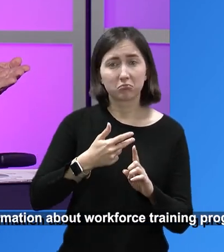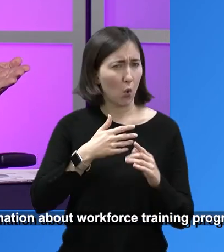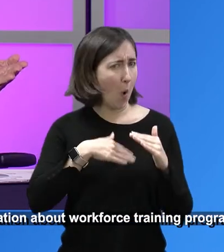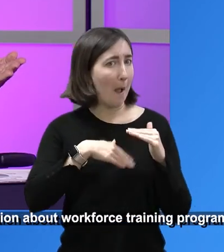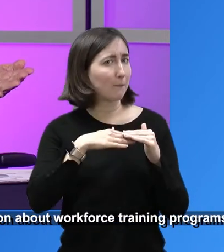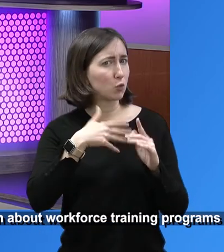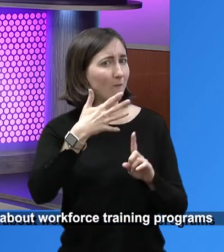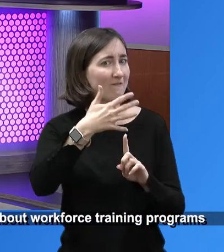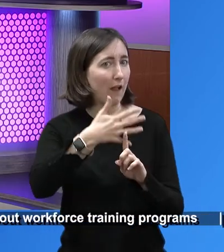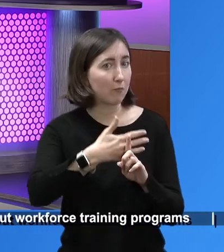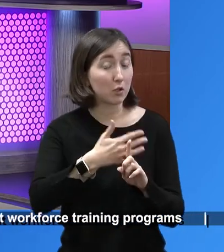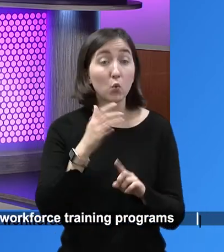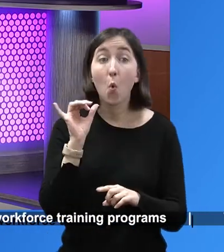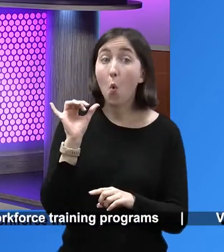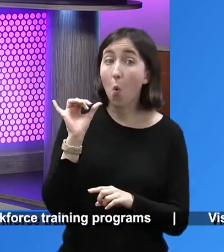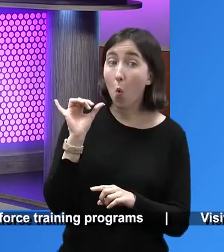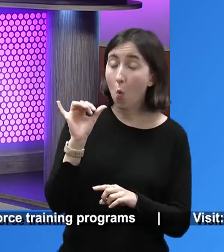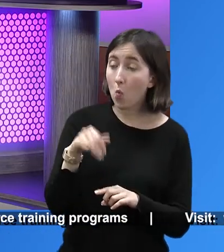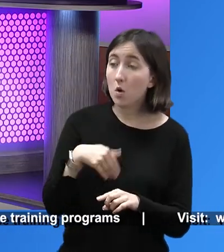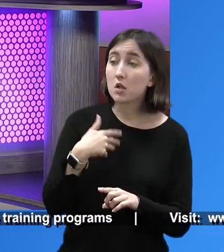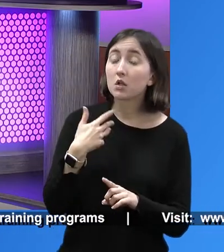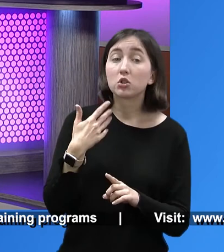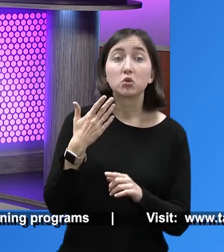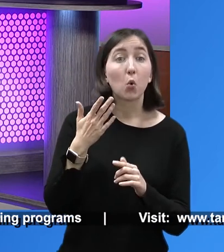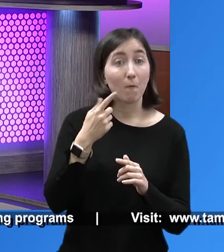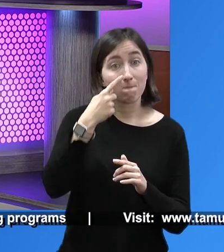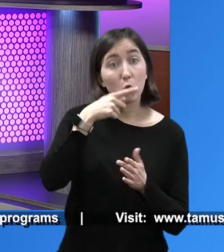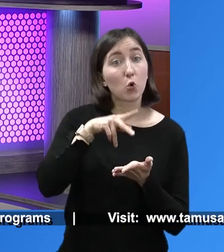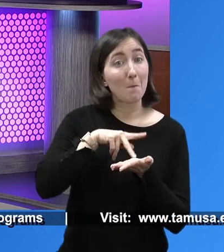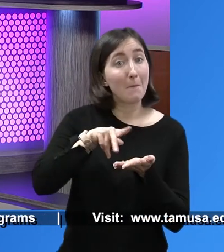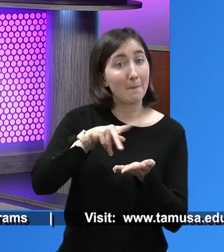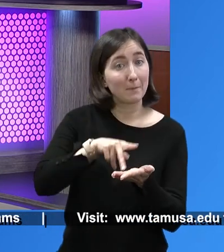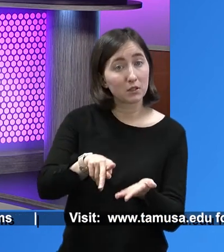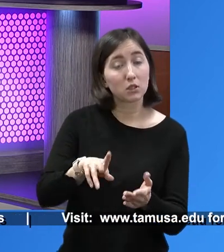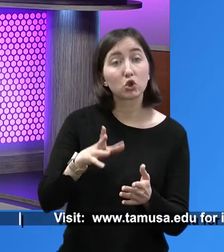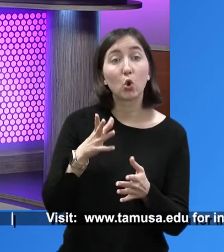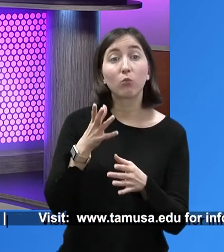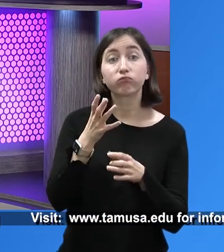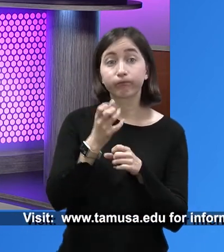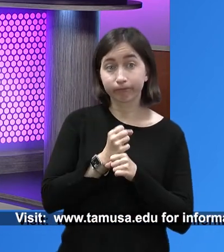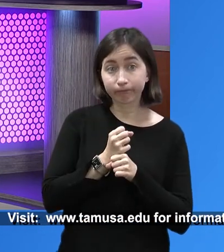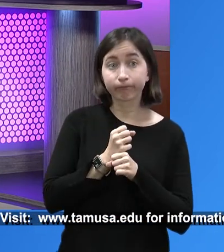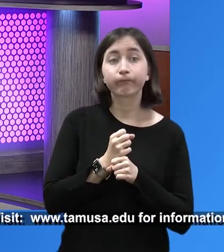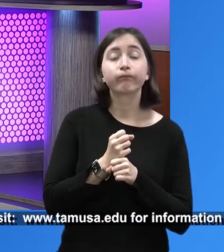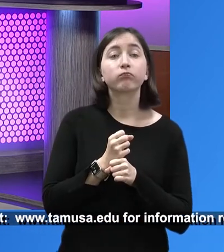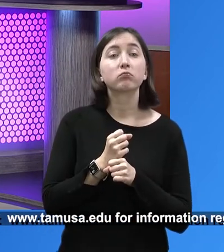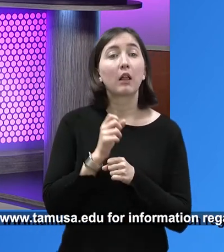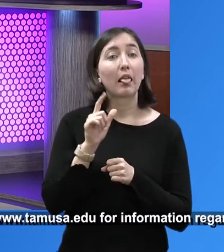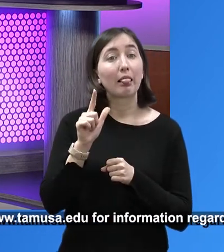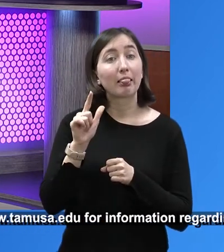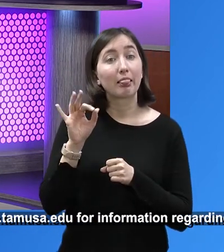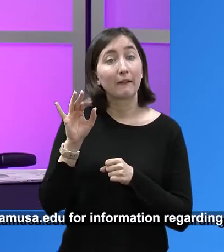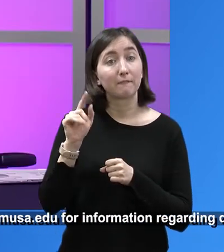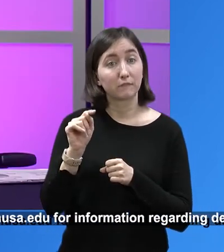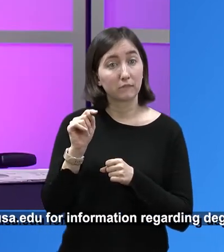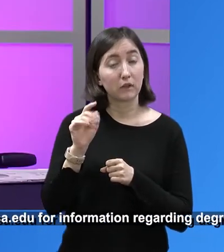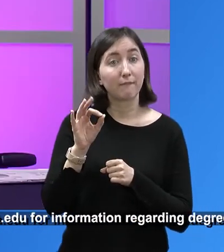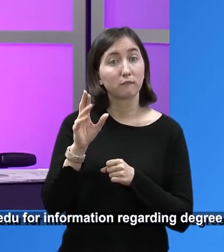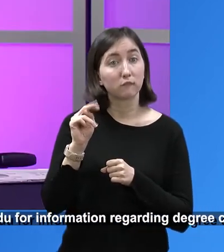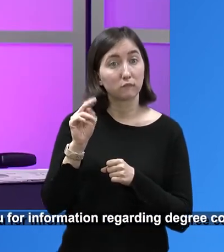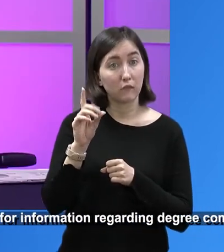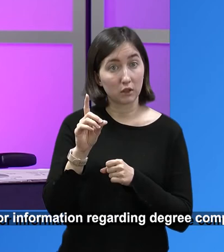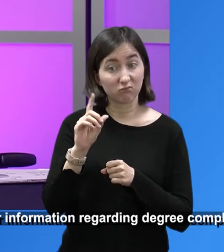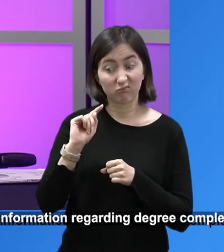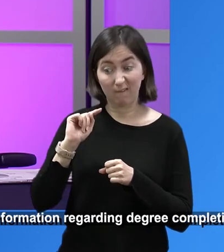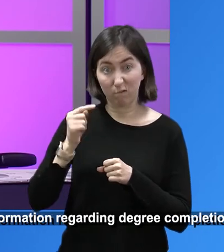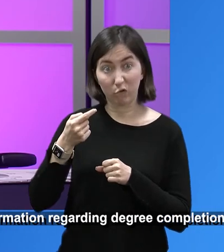five months. Five months. Okay. Four of payments. Yes. So you take out a SBA micro loan at Lyft Fund. For the first